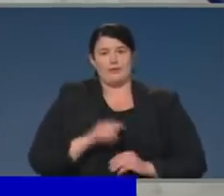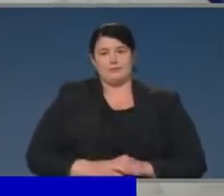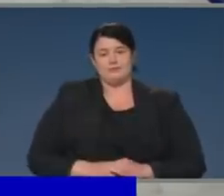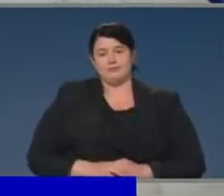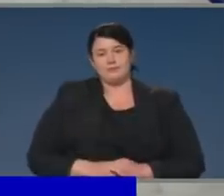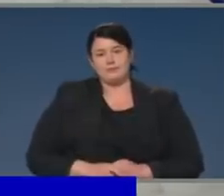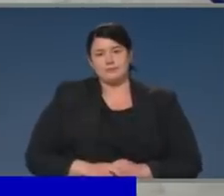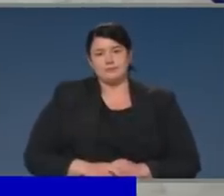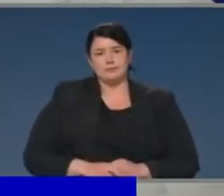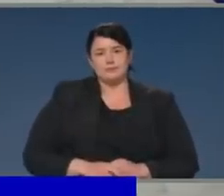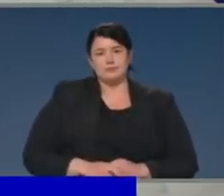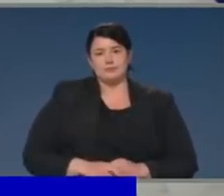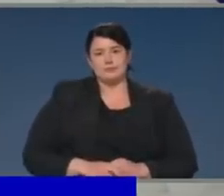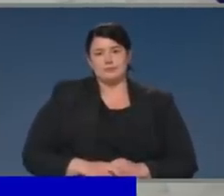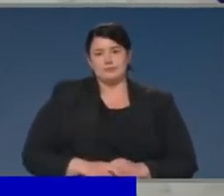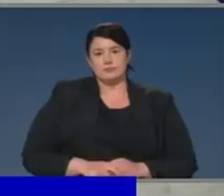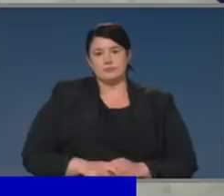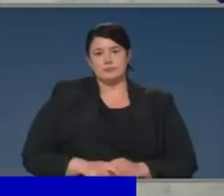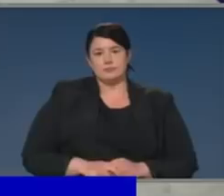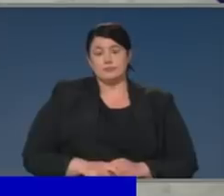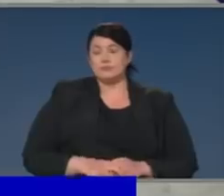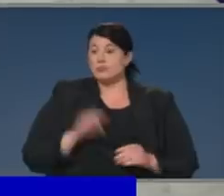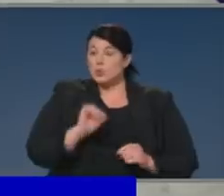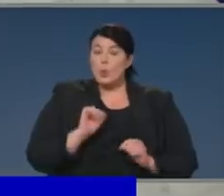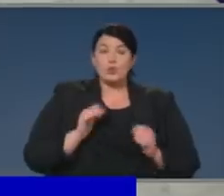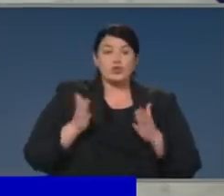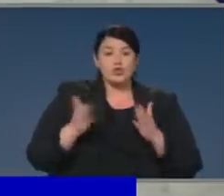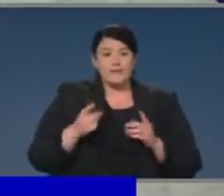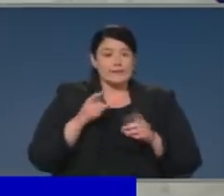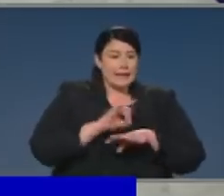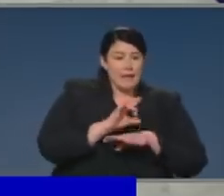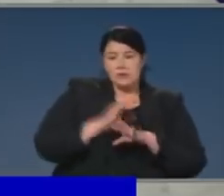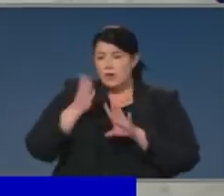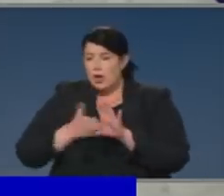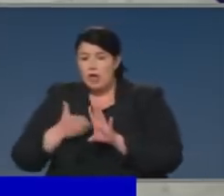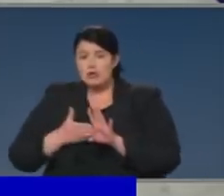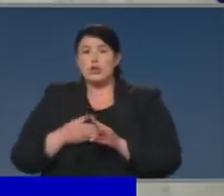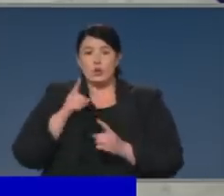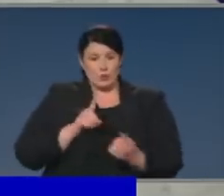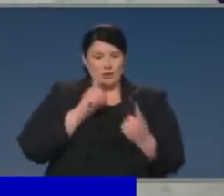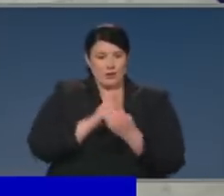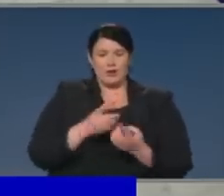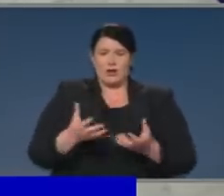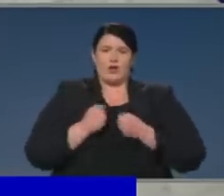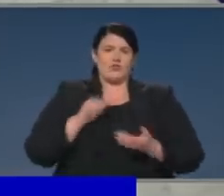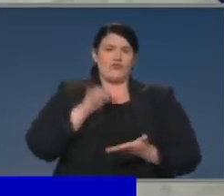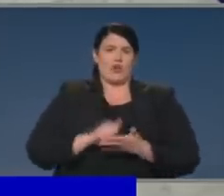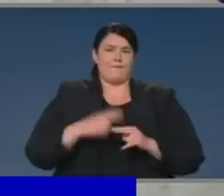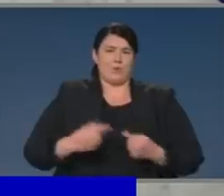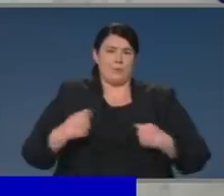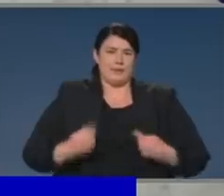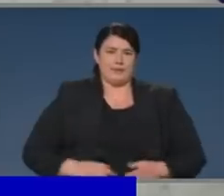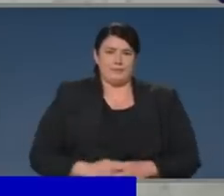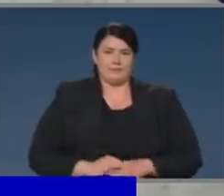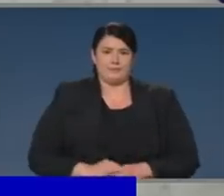importantly, is when you come into a service, whatever way you come into the service, you can access what you actually need. So we are looking